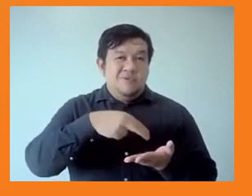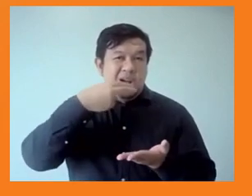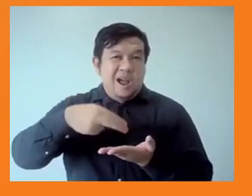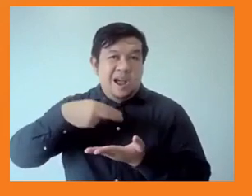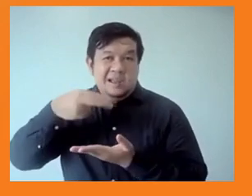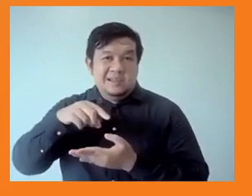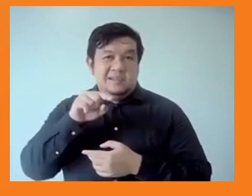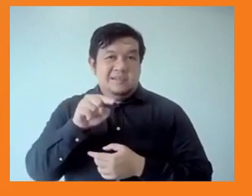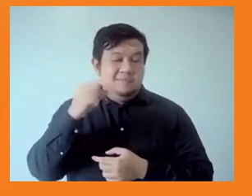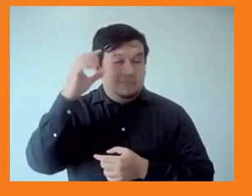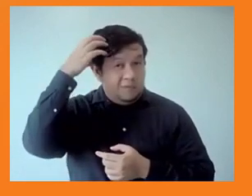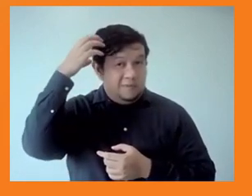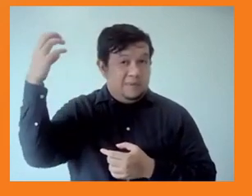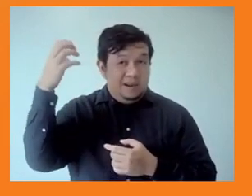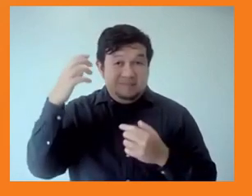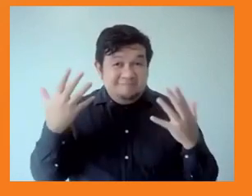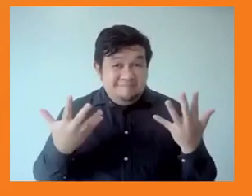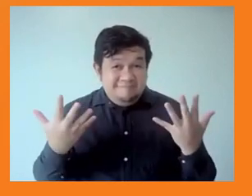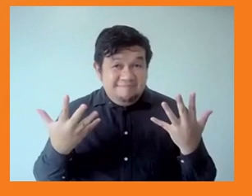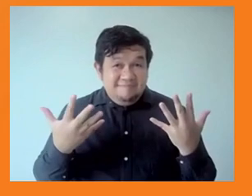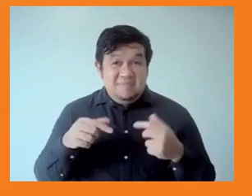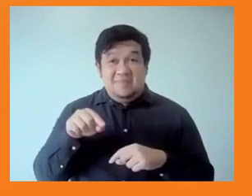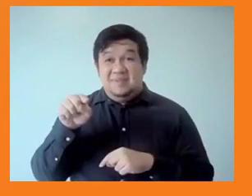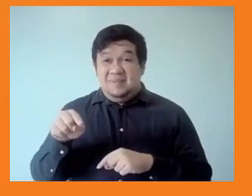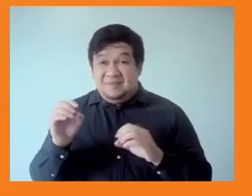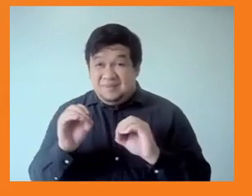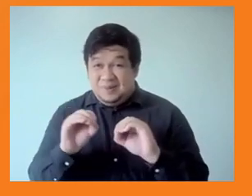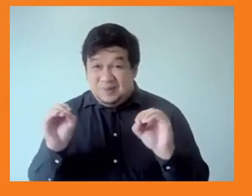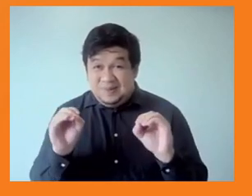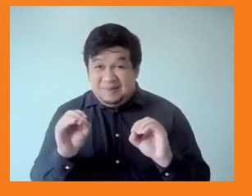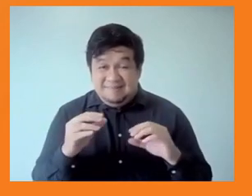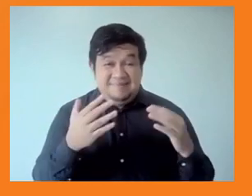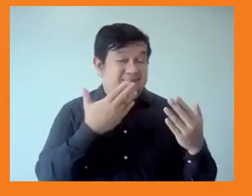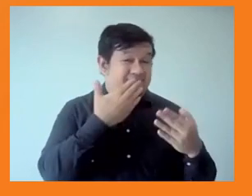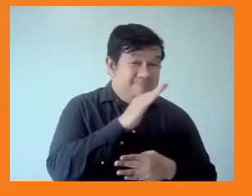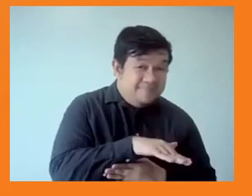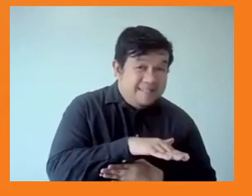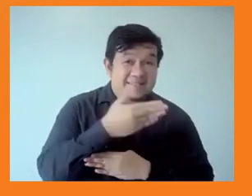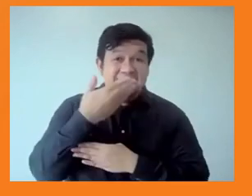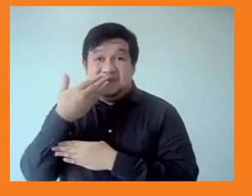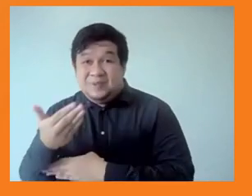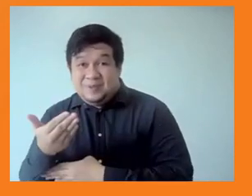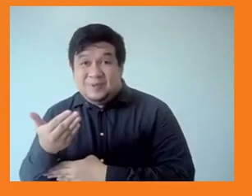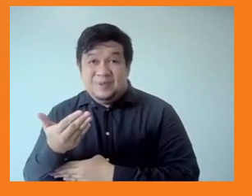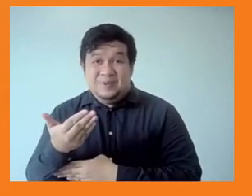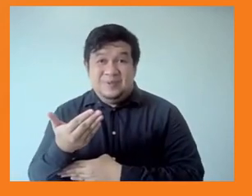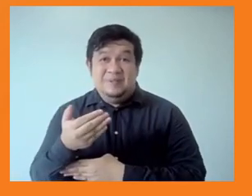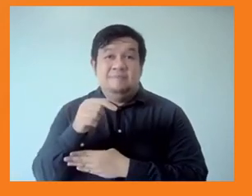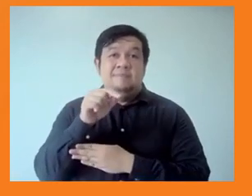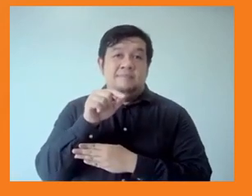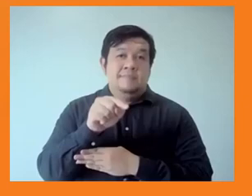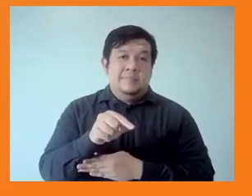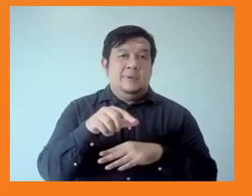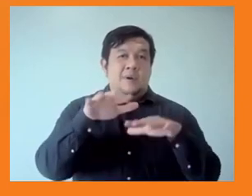does badly in the database, which will go up online on the 6th of October, sorry, on the 11th of October in